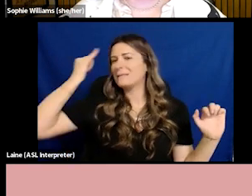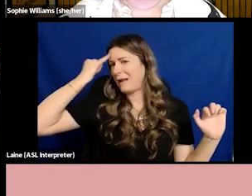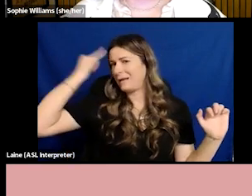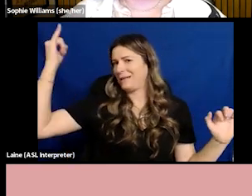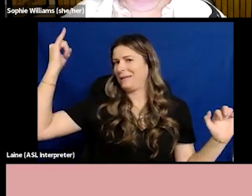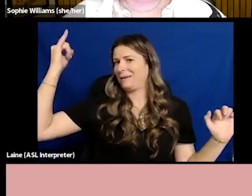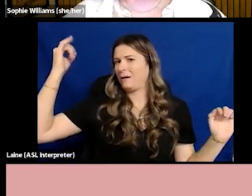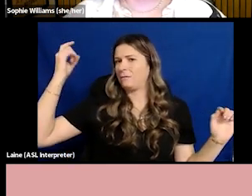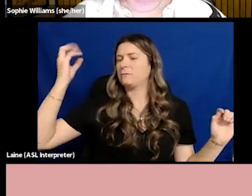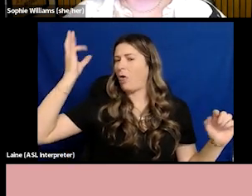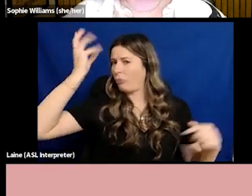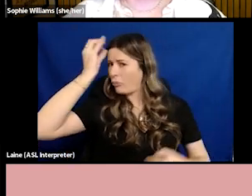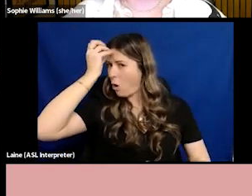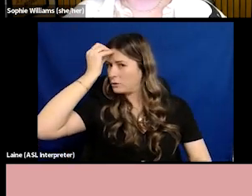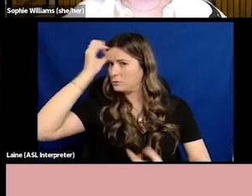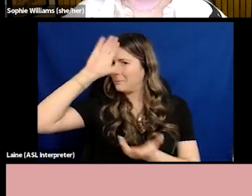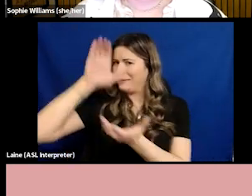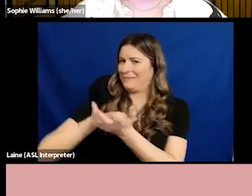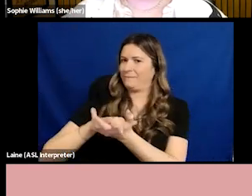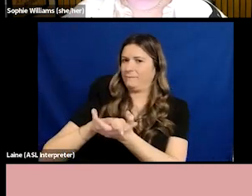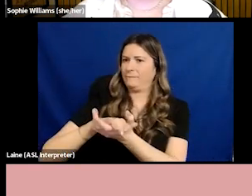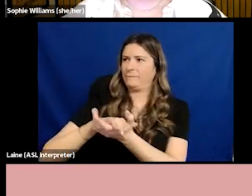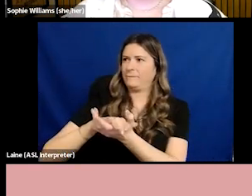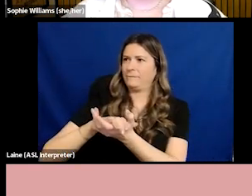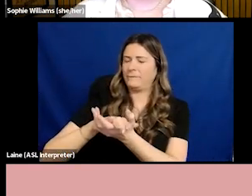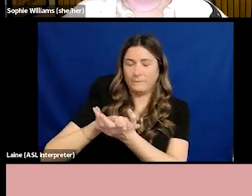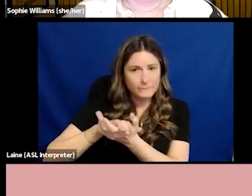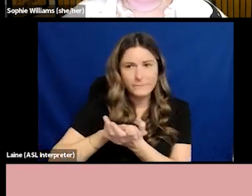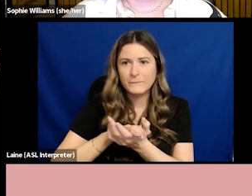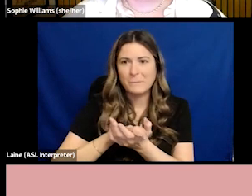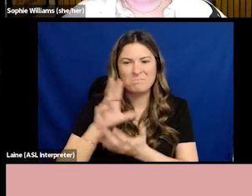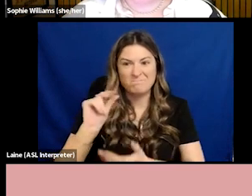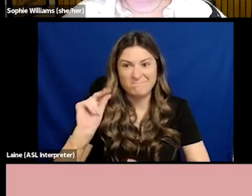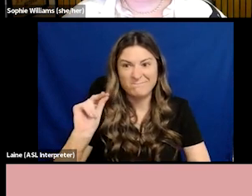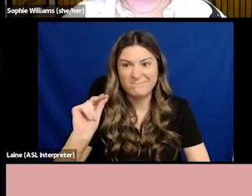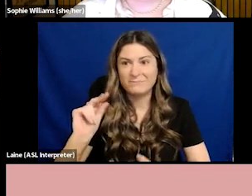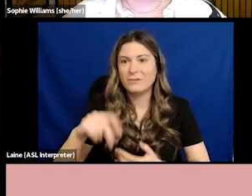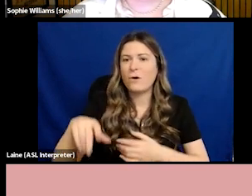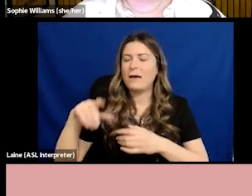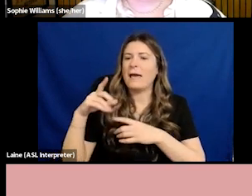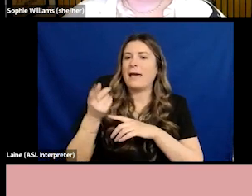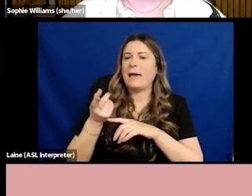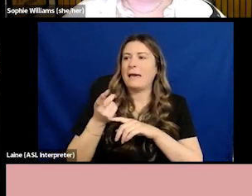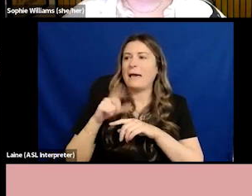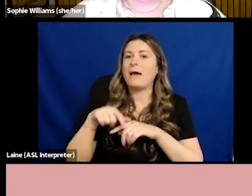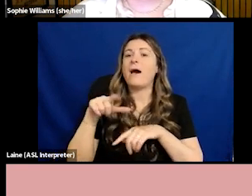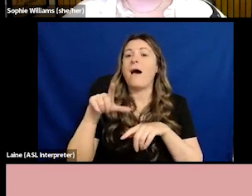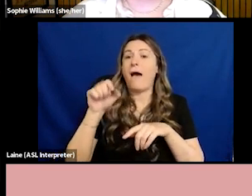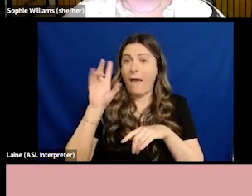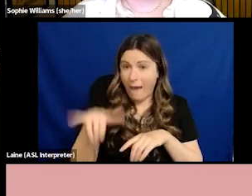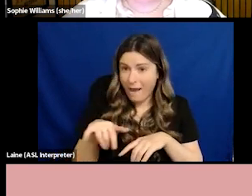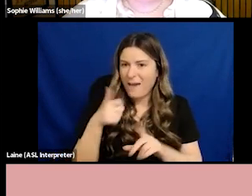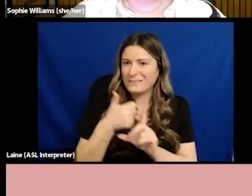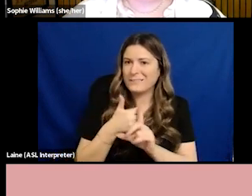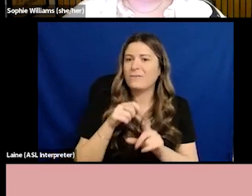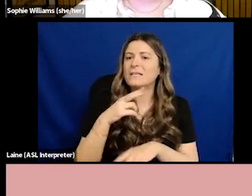know allyship cannot work that way. Allyship is a verb. Allyship only exists in action. It is